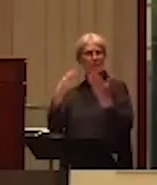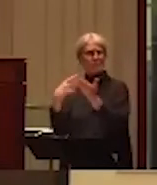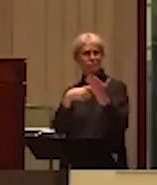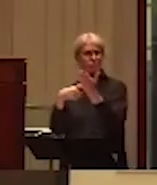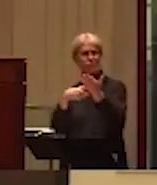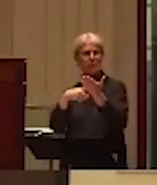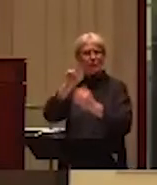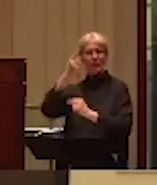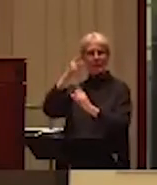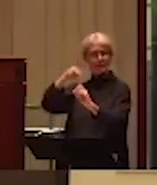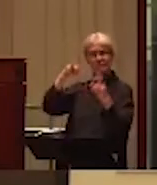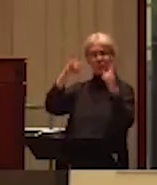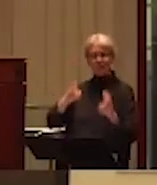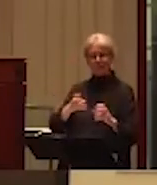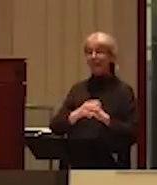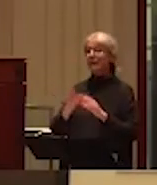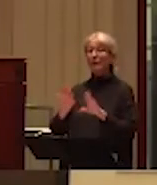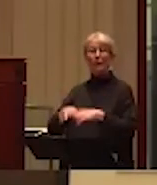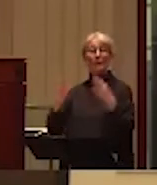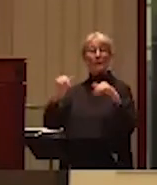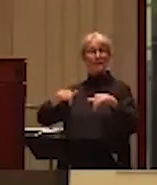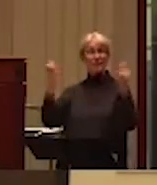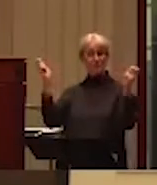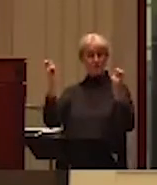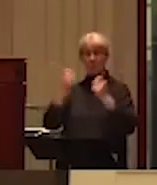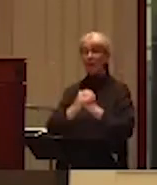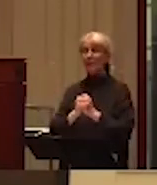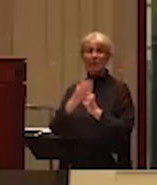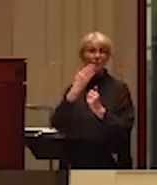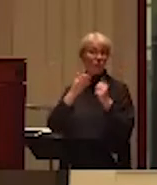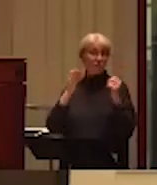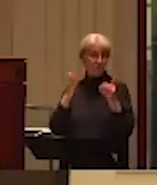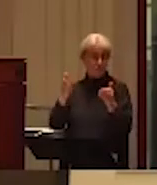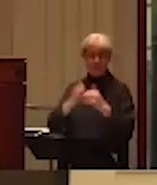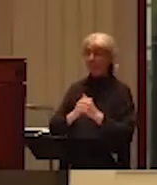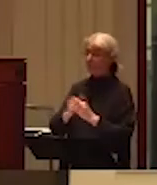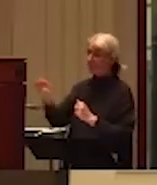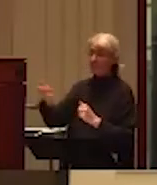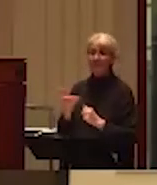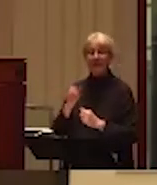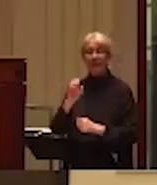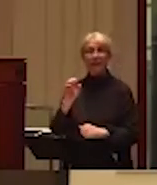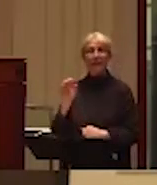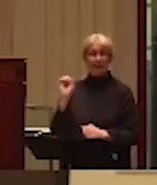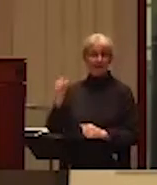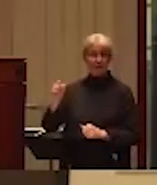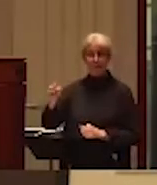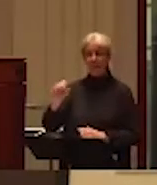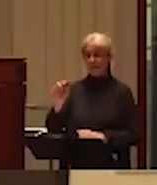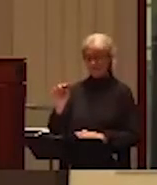To open tonight's ceremony and to start off in a good way, I'd like to invite Elder Marie Hooper